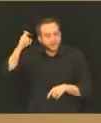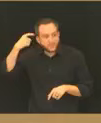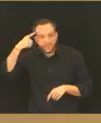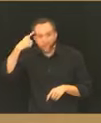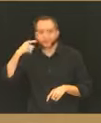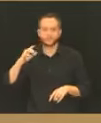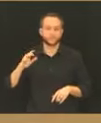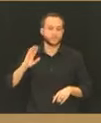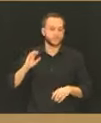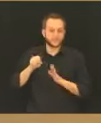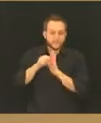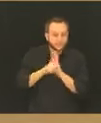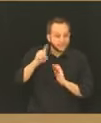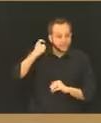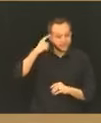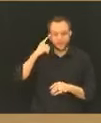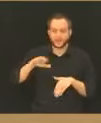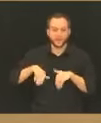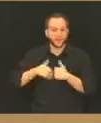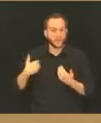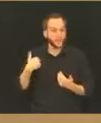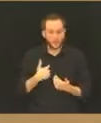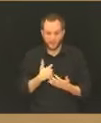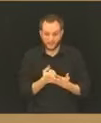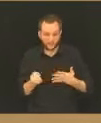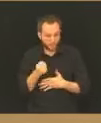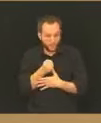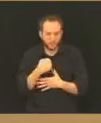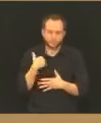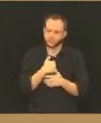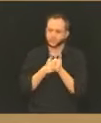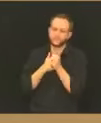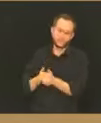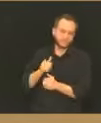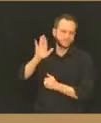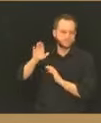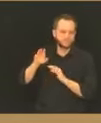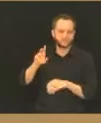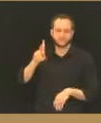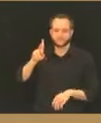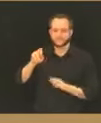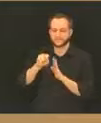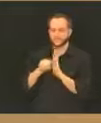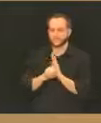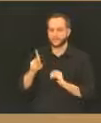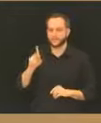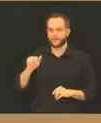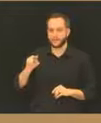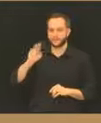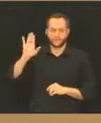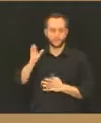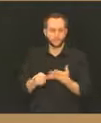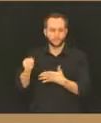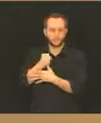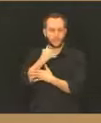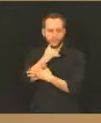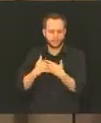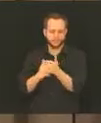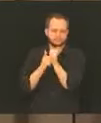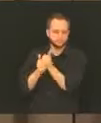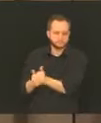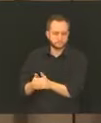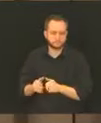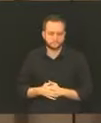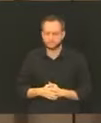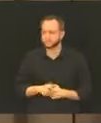and KDHE have all prioritized. And so we are following KDHE and the state of Kansas's prioritization. And we'll just combine a